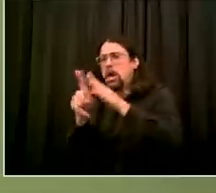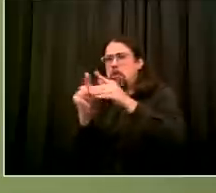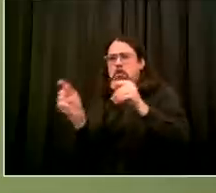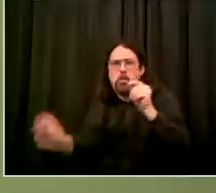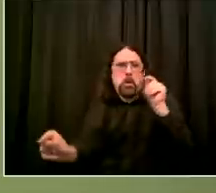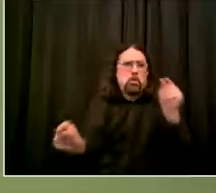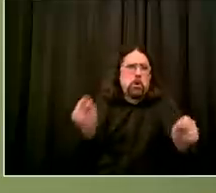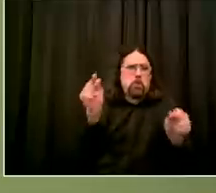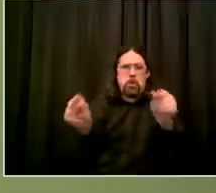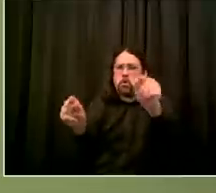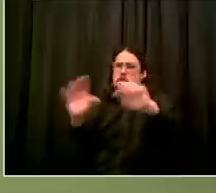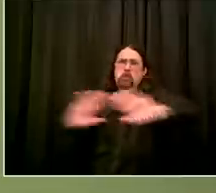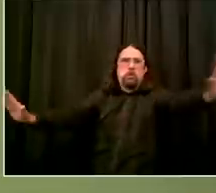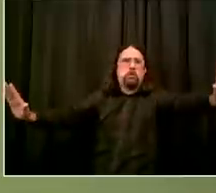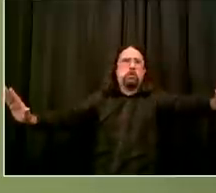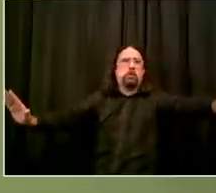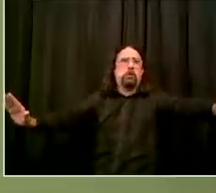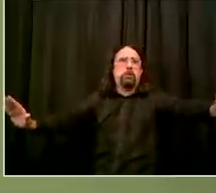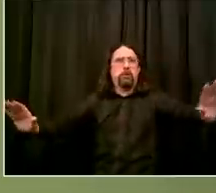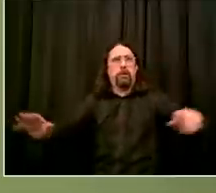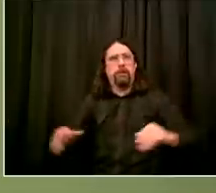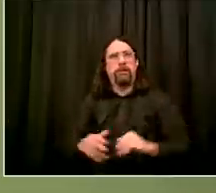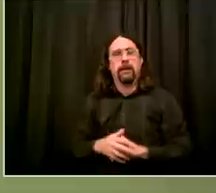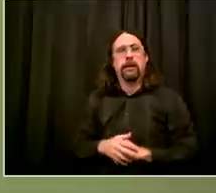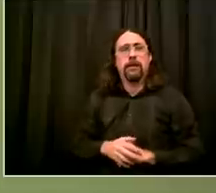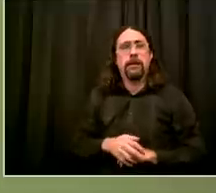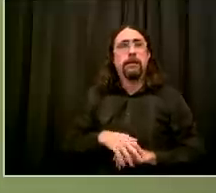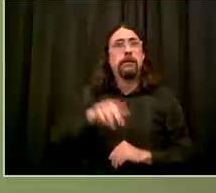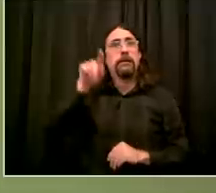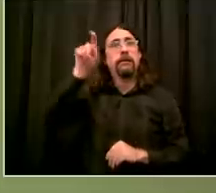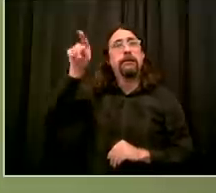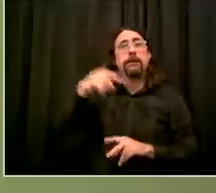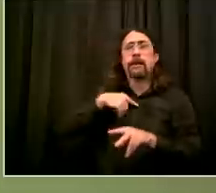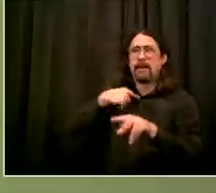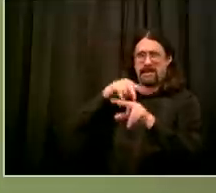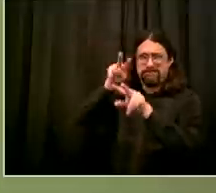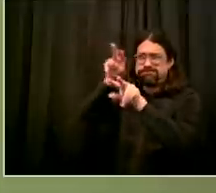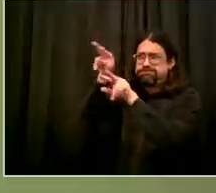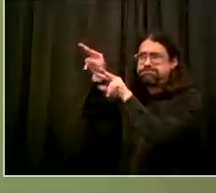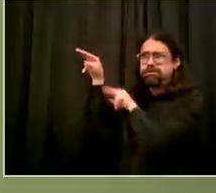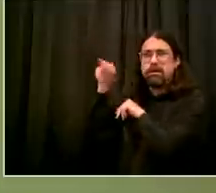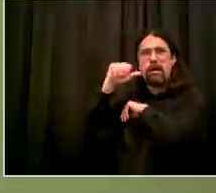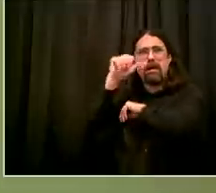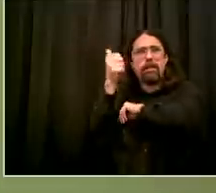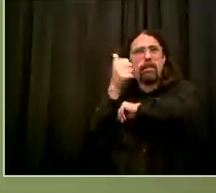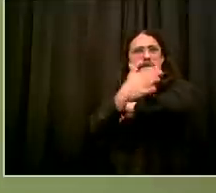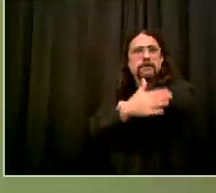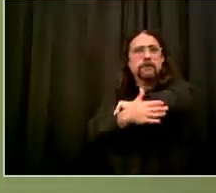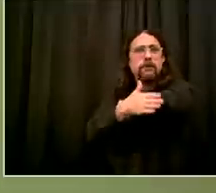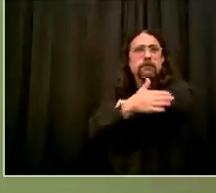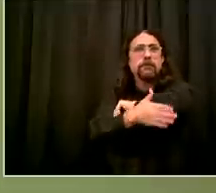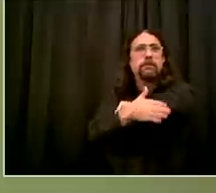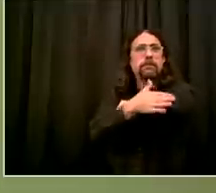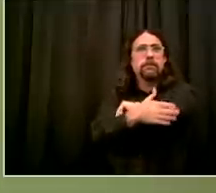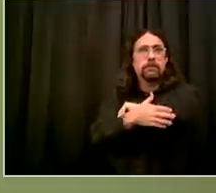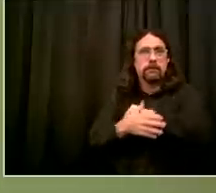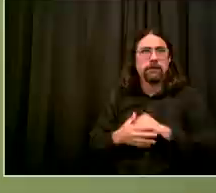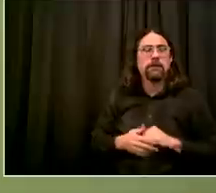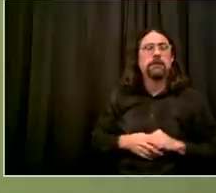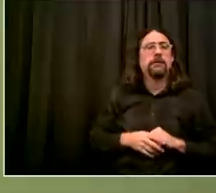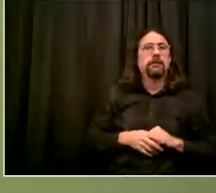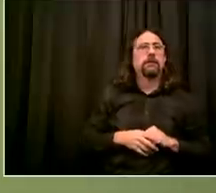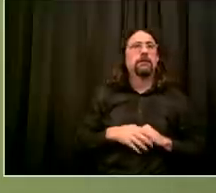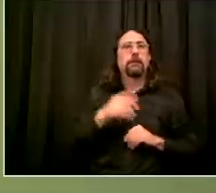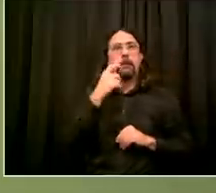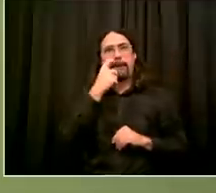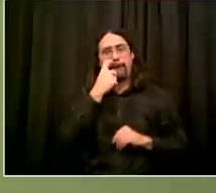they always start as small problems that expand into big ones so our aggressive approaches are are absolutely critical to prevent that from happening